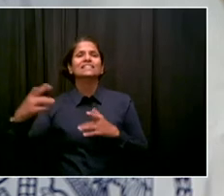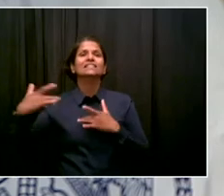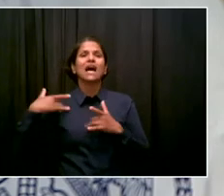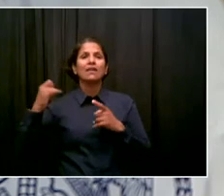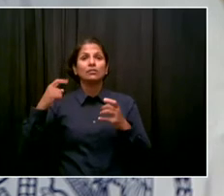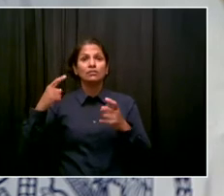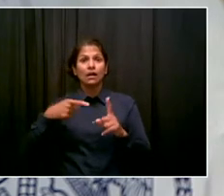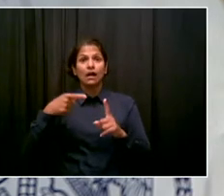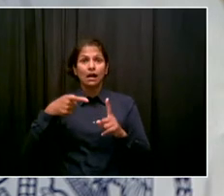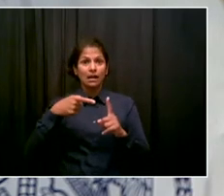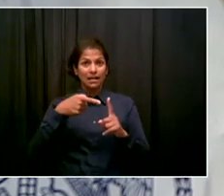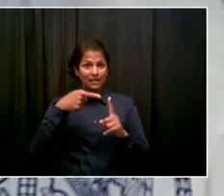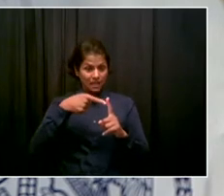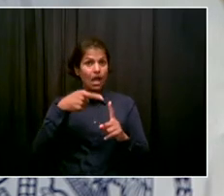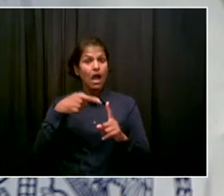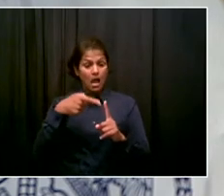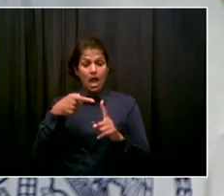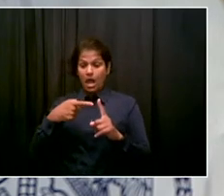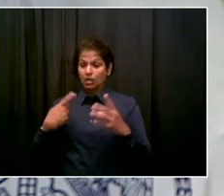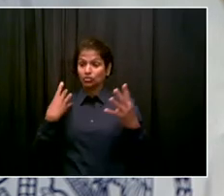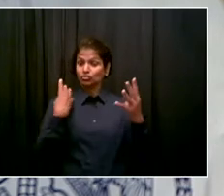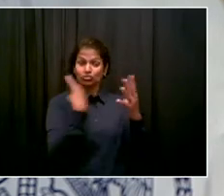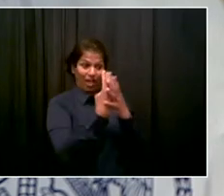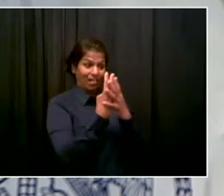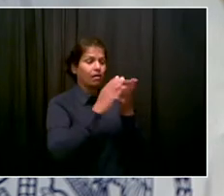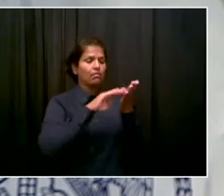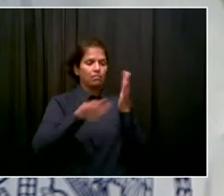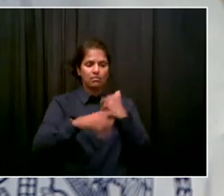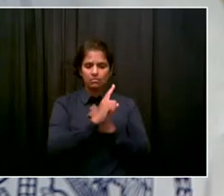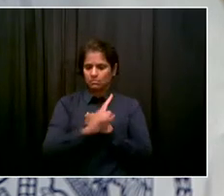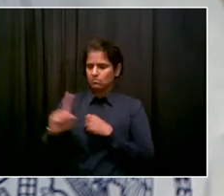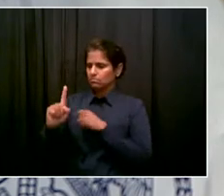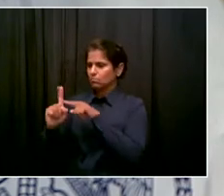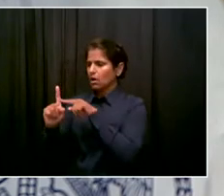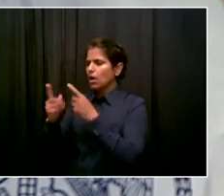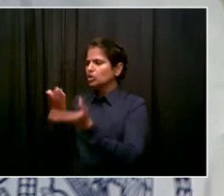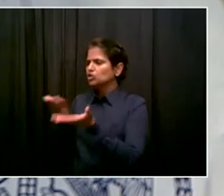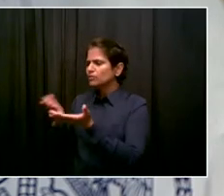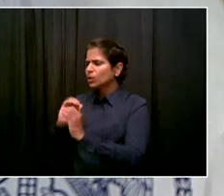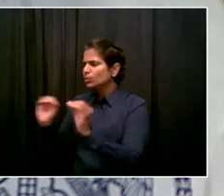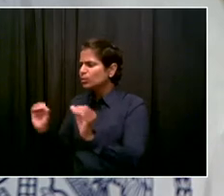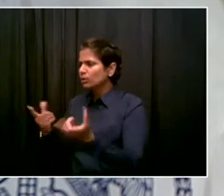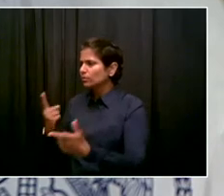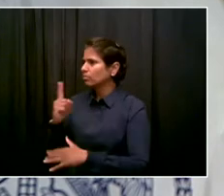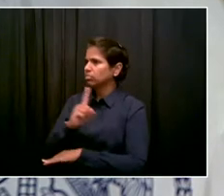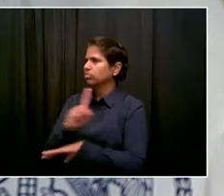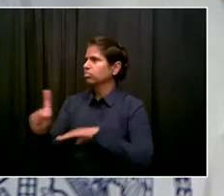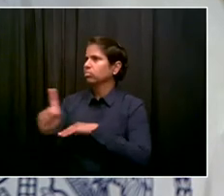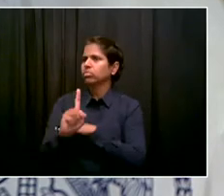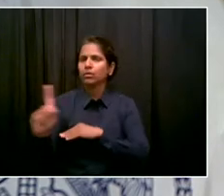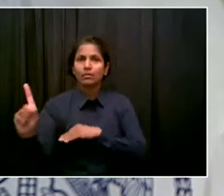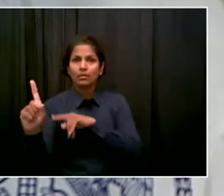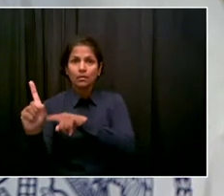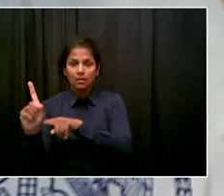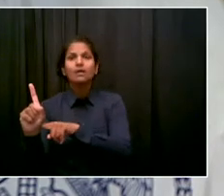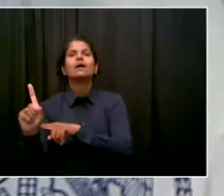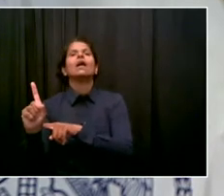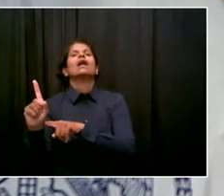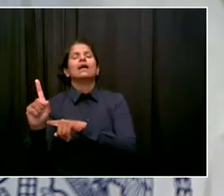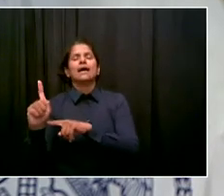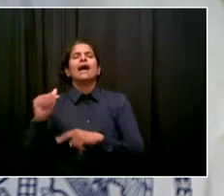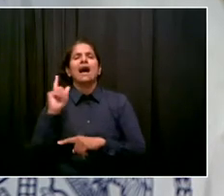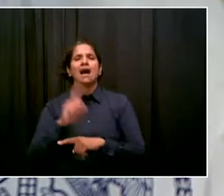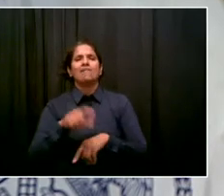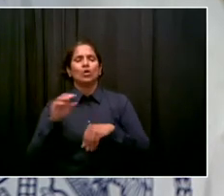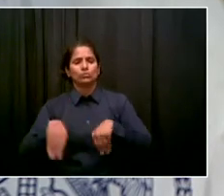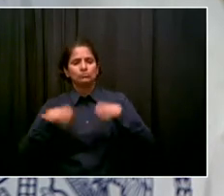have to do something differently. We have to do it quickly. So in terms of the evidence that we've seen from the beginning of COVID until now, and